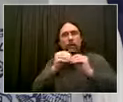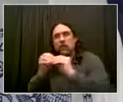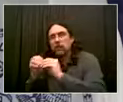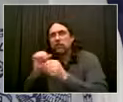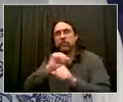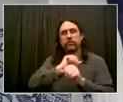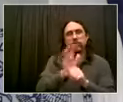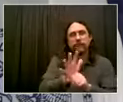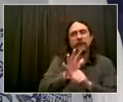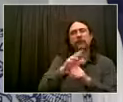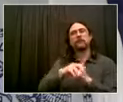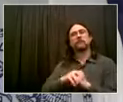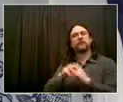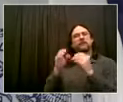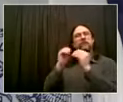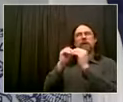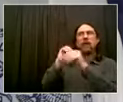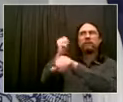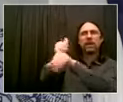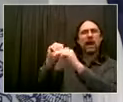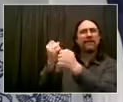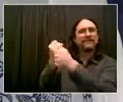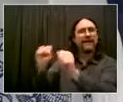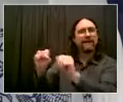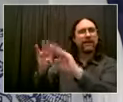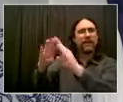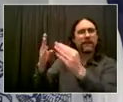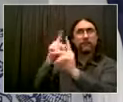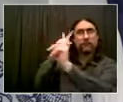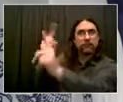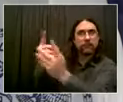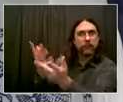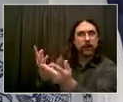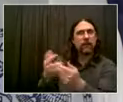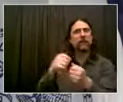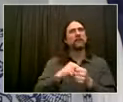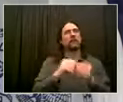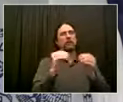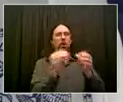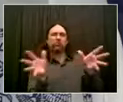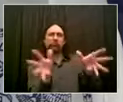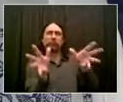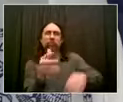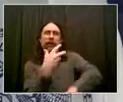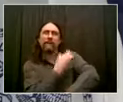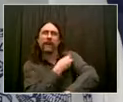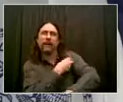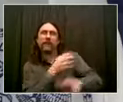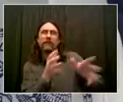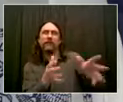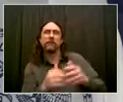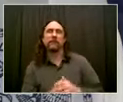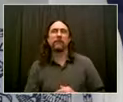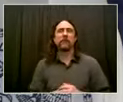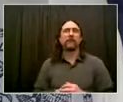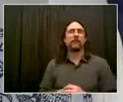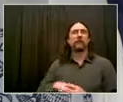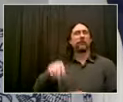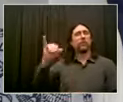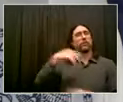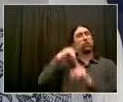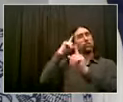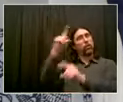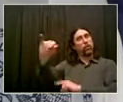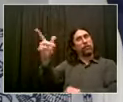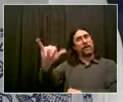reopening with very, very few restrictions. What the governor's put forward, we'll work with, is the bottom line. It's obviously different